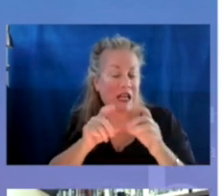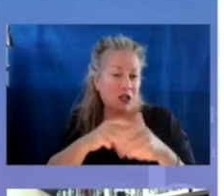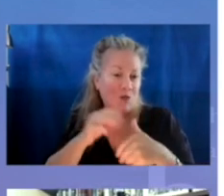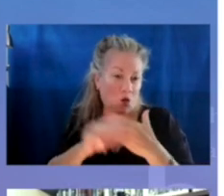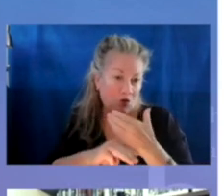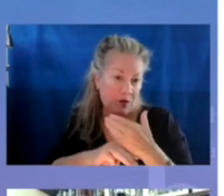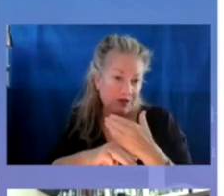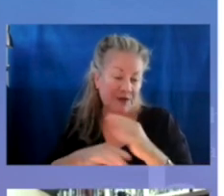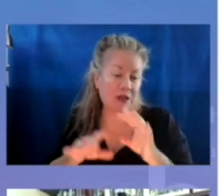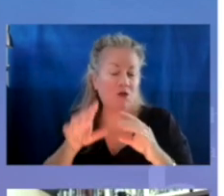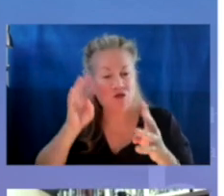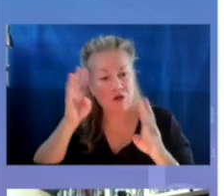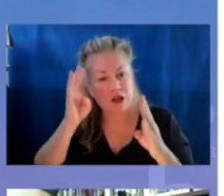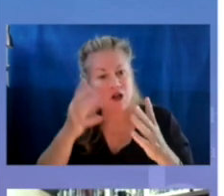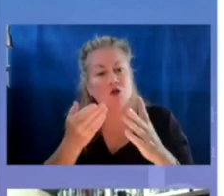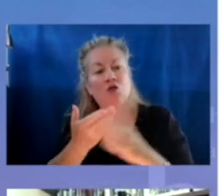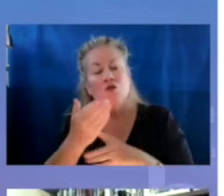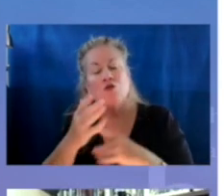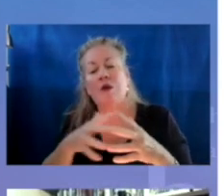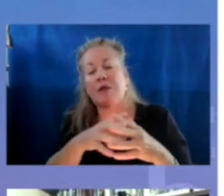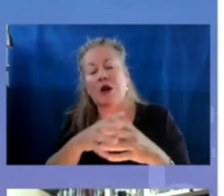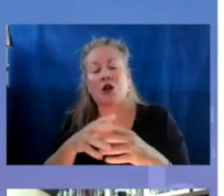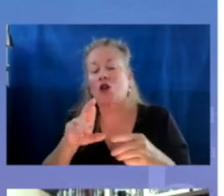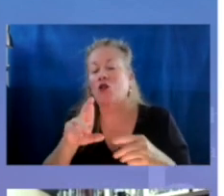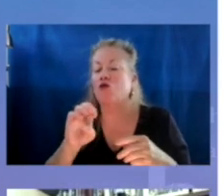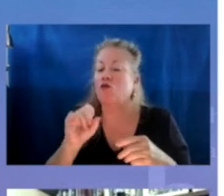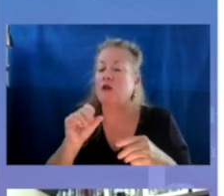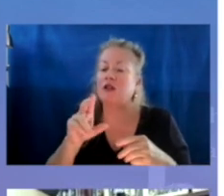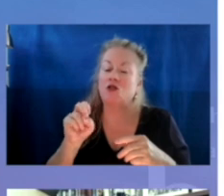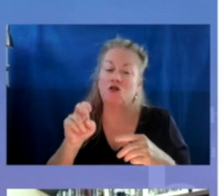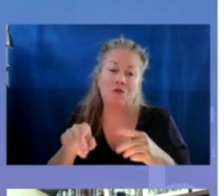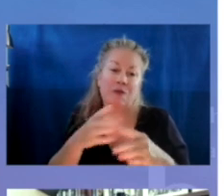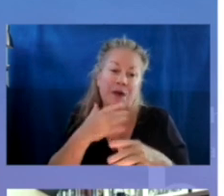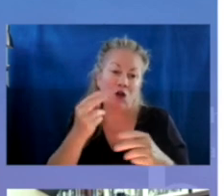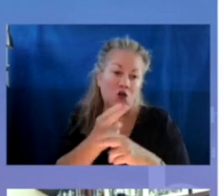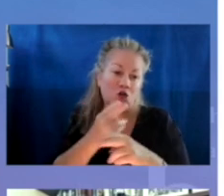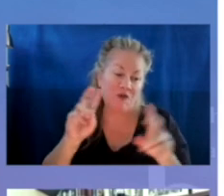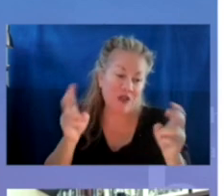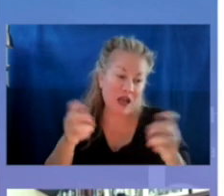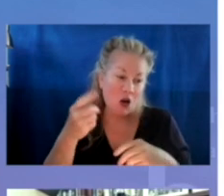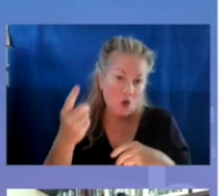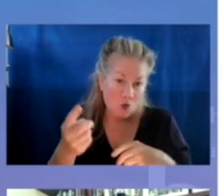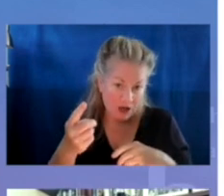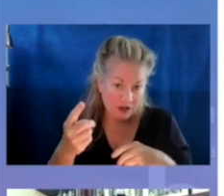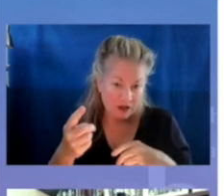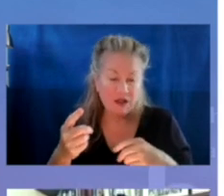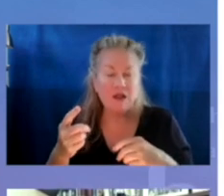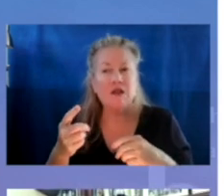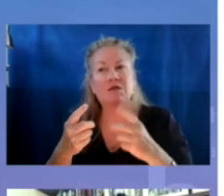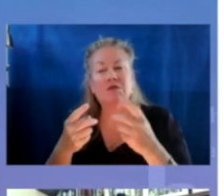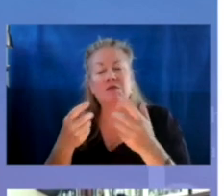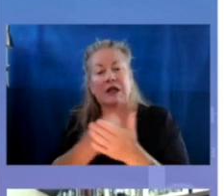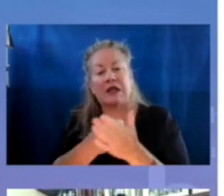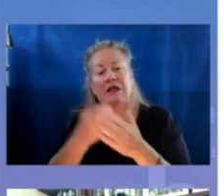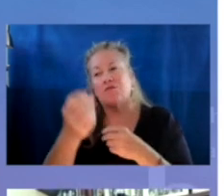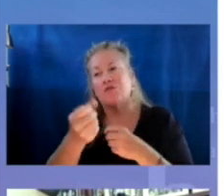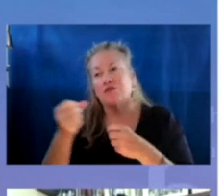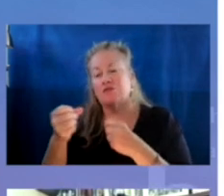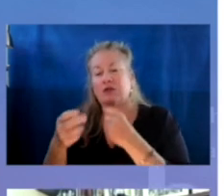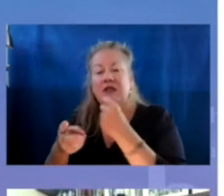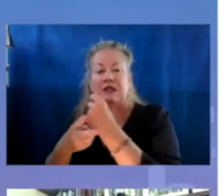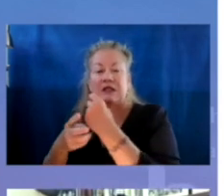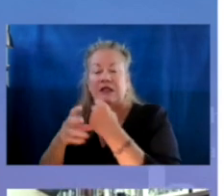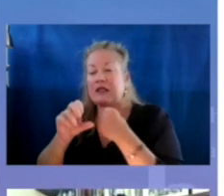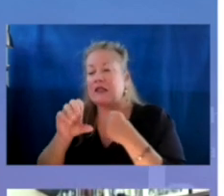the programs that have been created through the American Rescue Plan Act. And that means better use of Title I Part A set-asides for homeless students